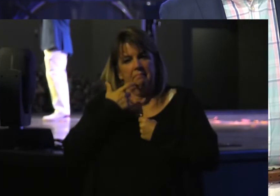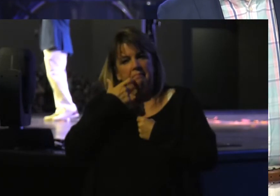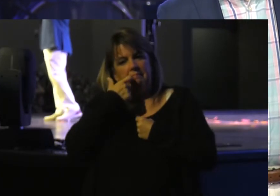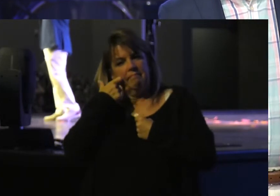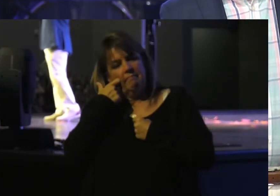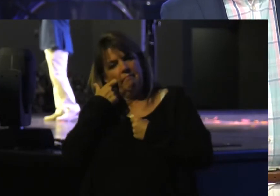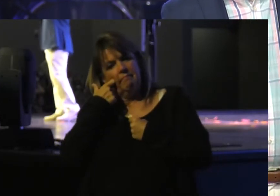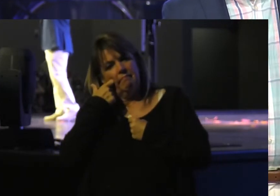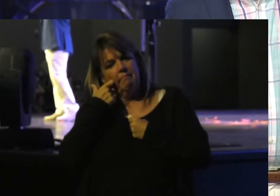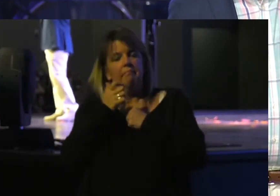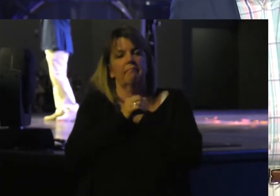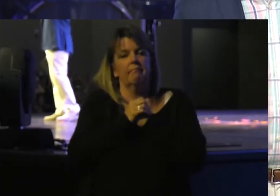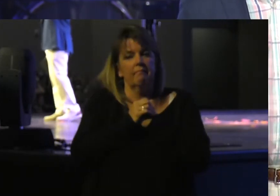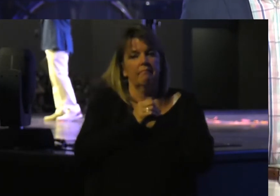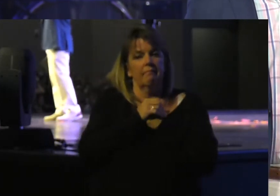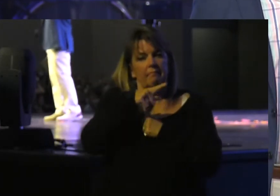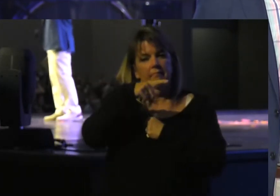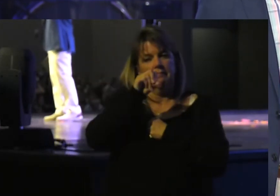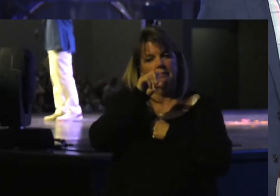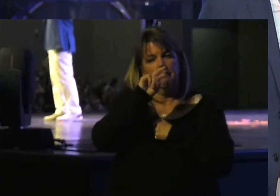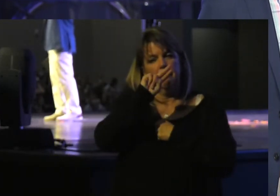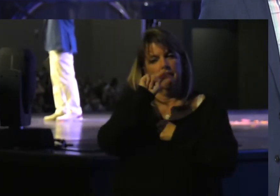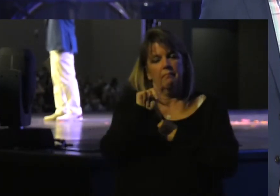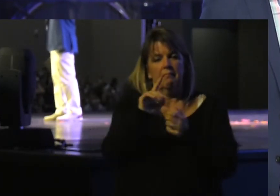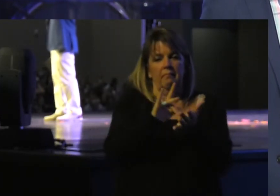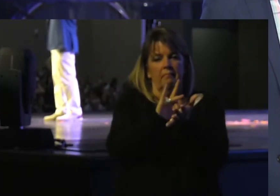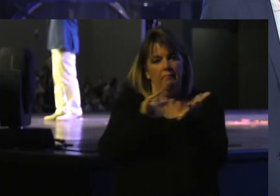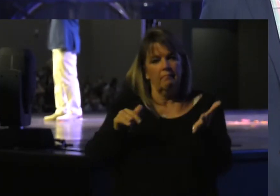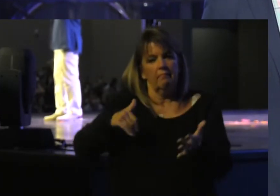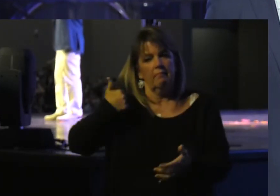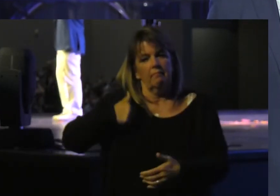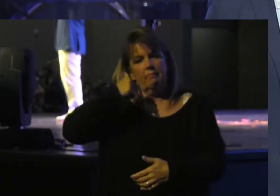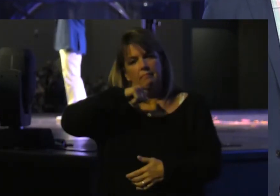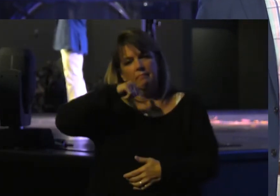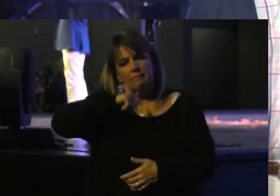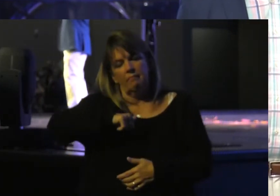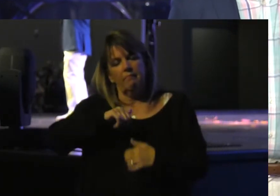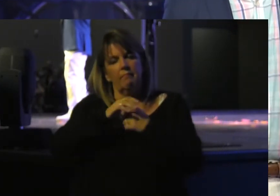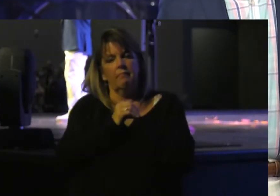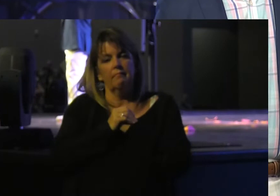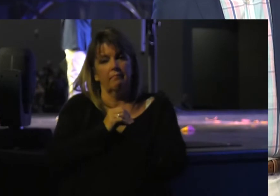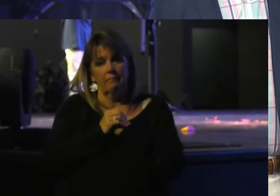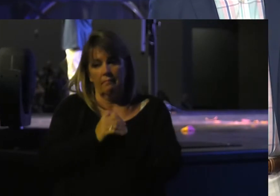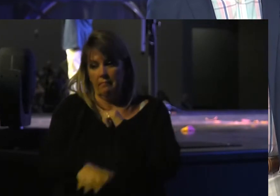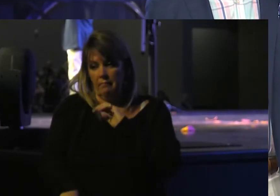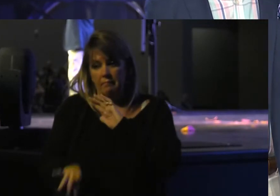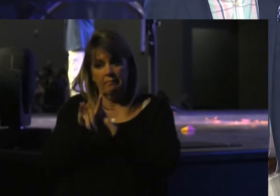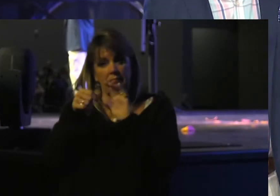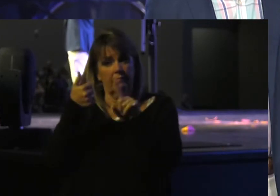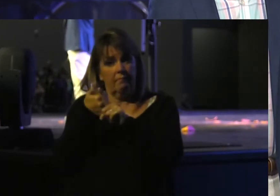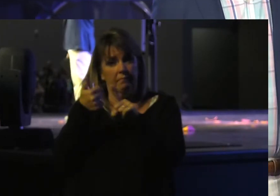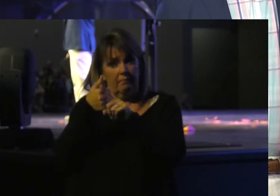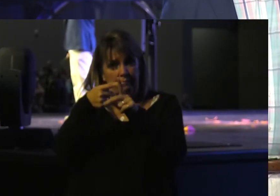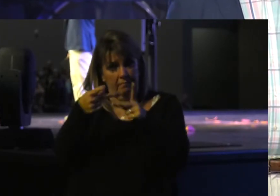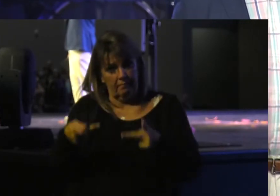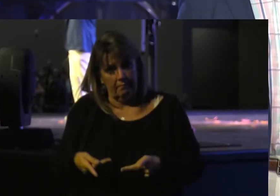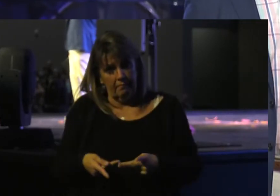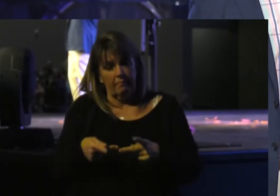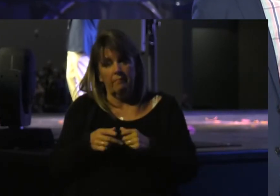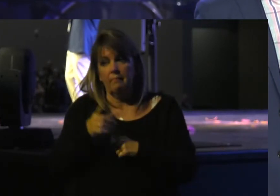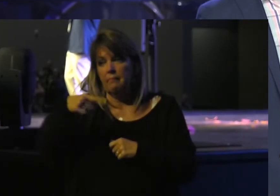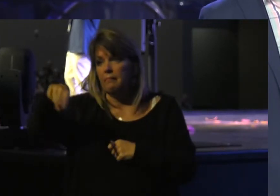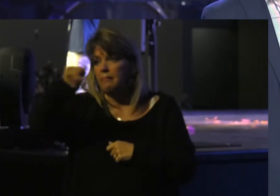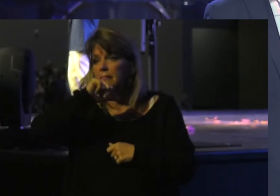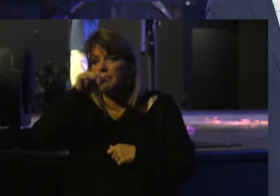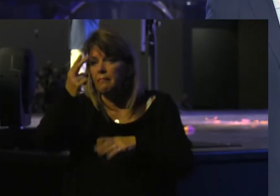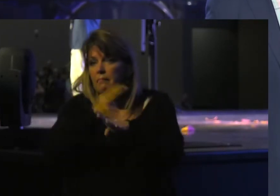we Know Exploits Young girls Left and Right Whether it Be to Find yourself In a Position Where you